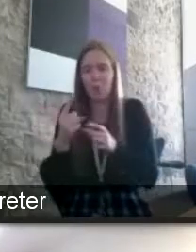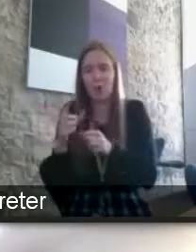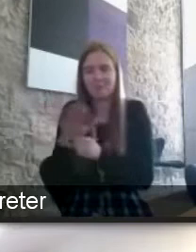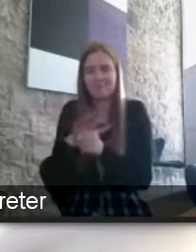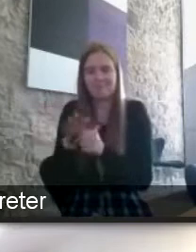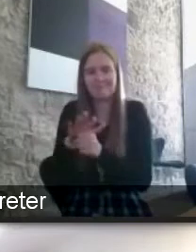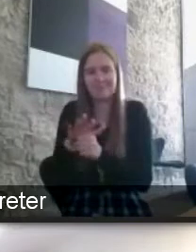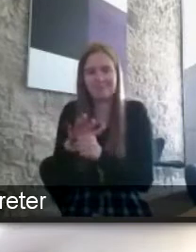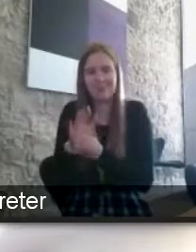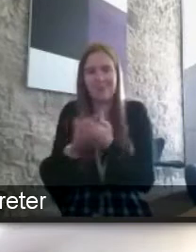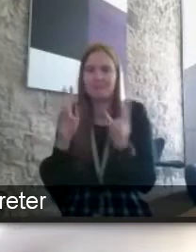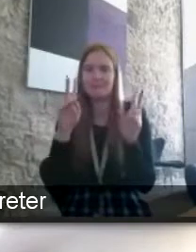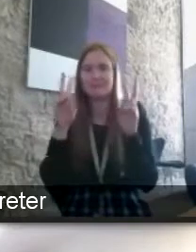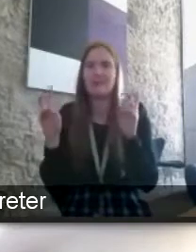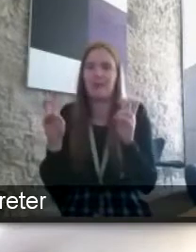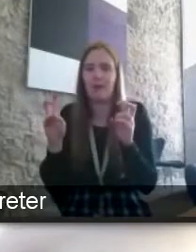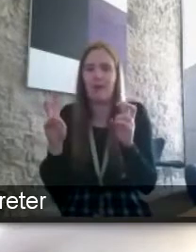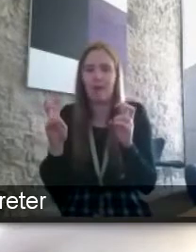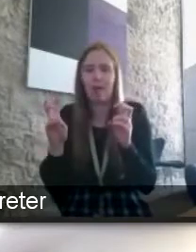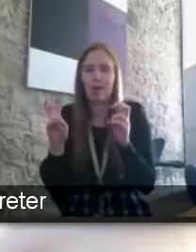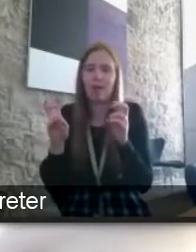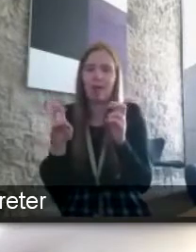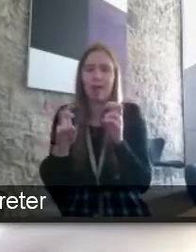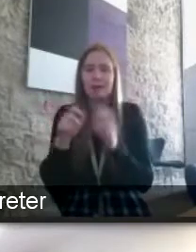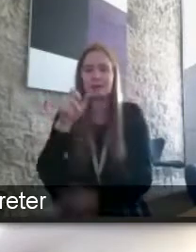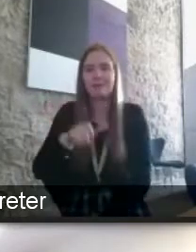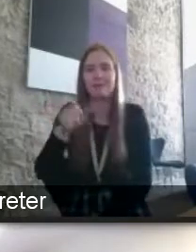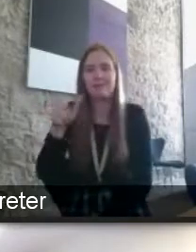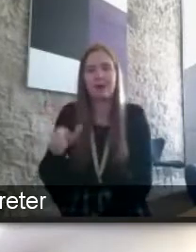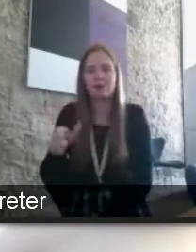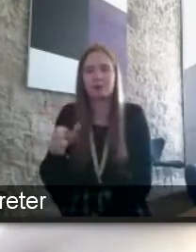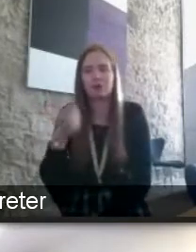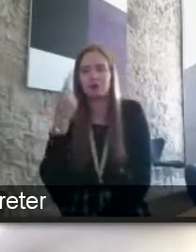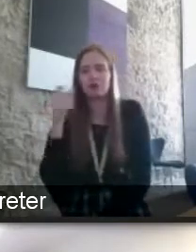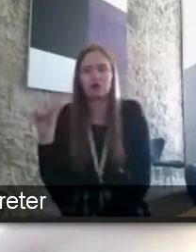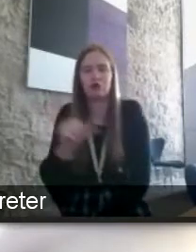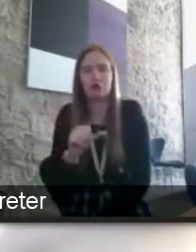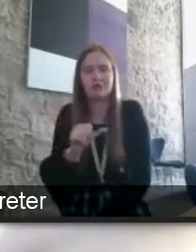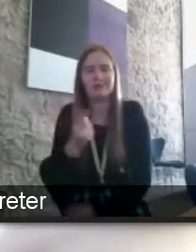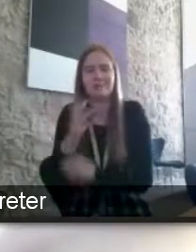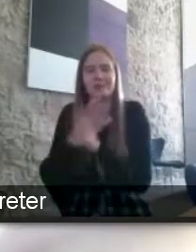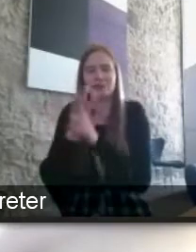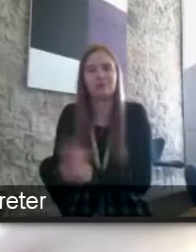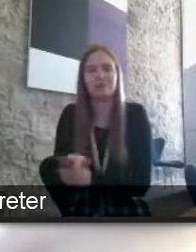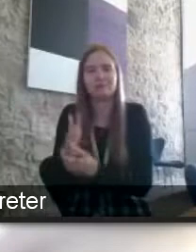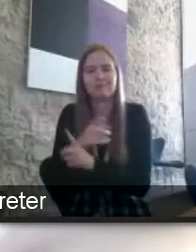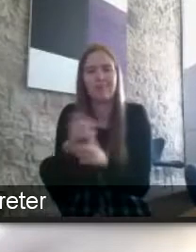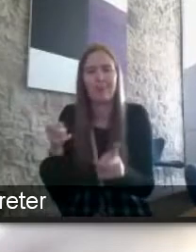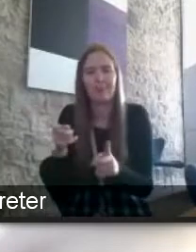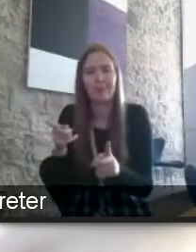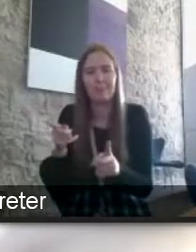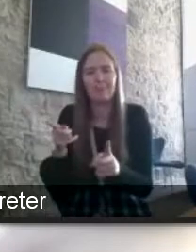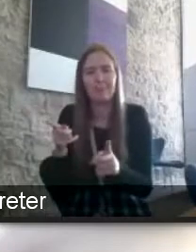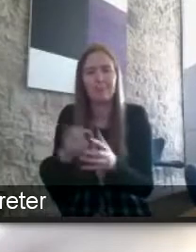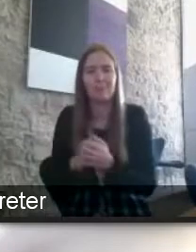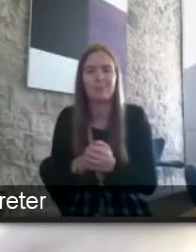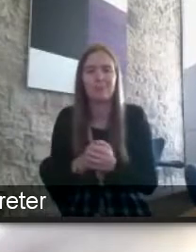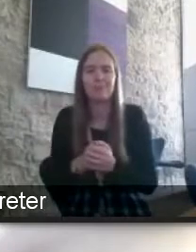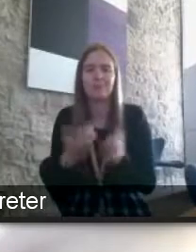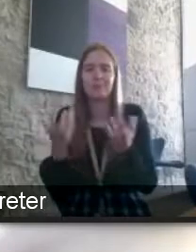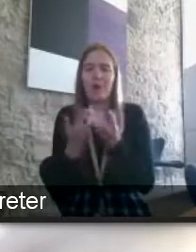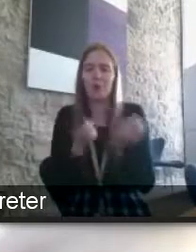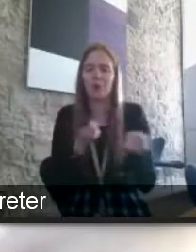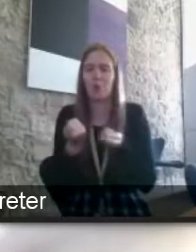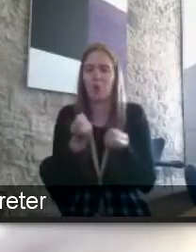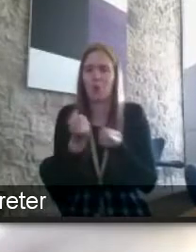what a typical high performing employee should be that discriminates and and and how can we deal with that